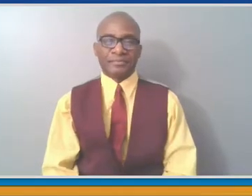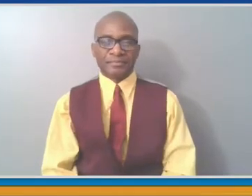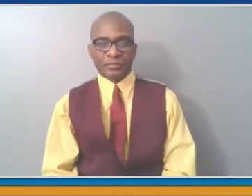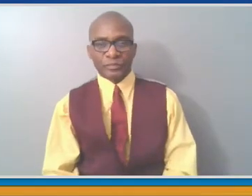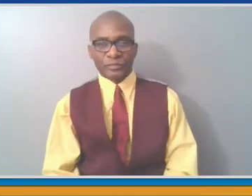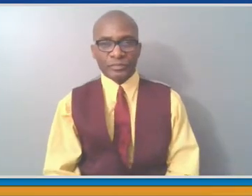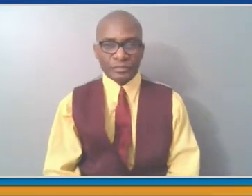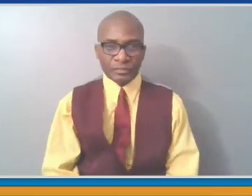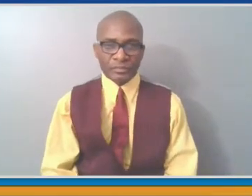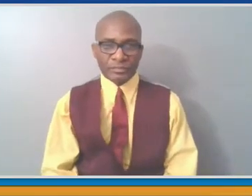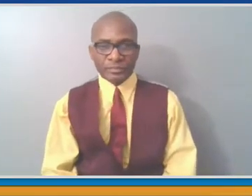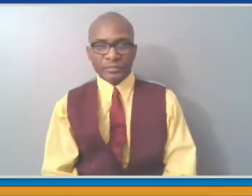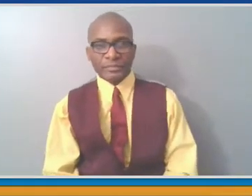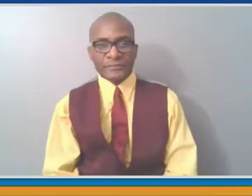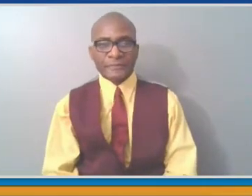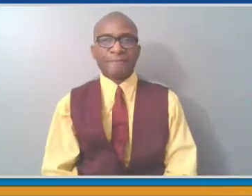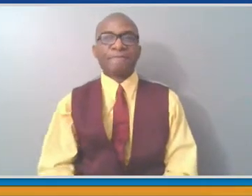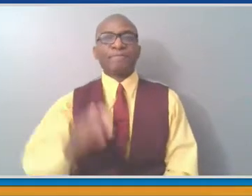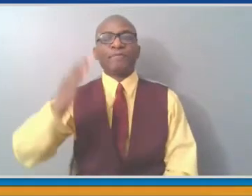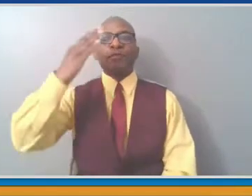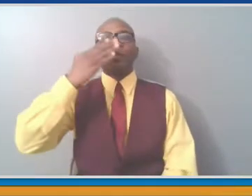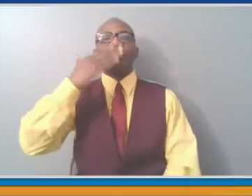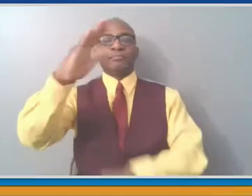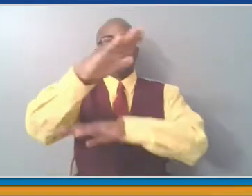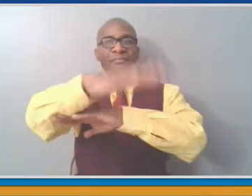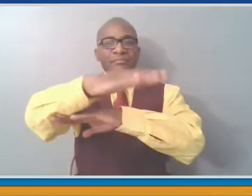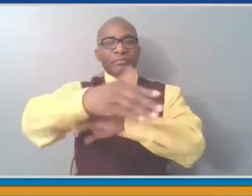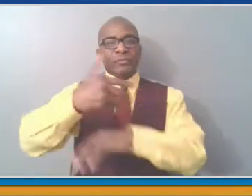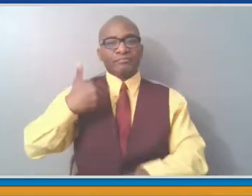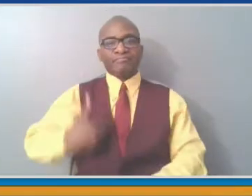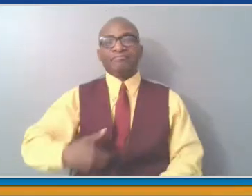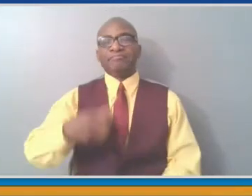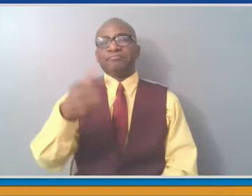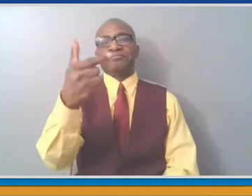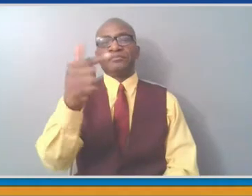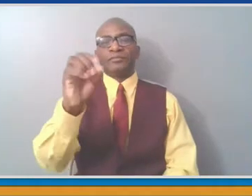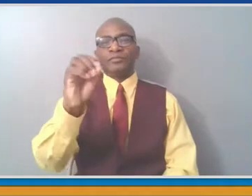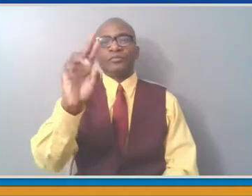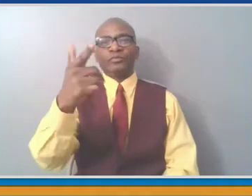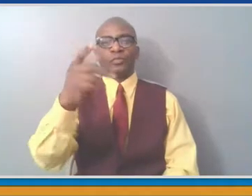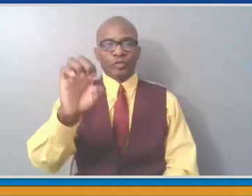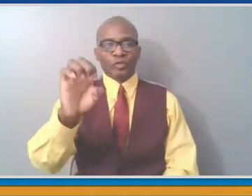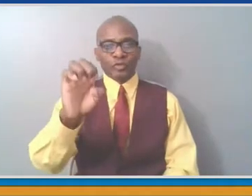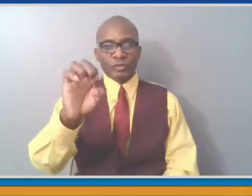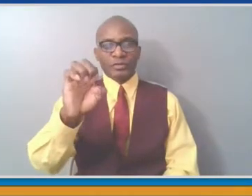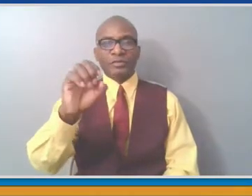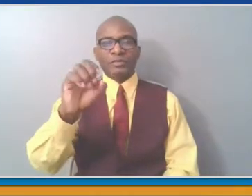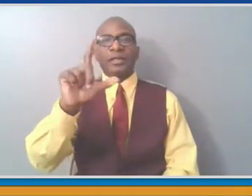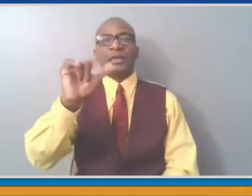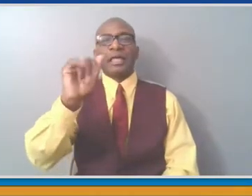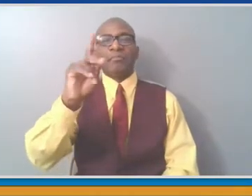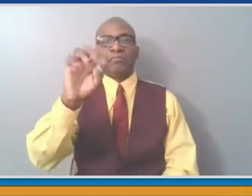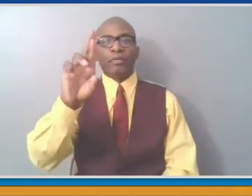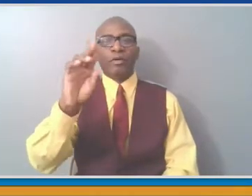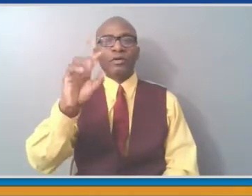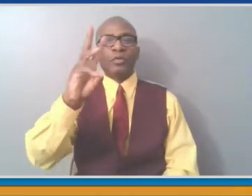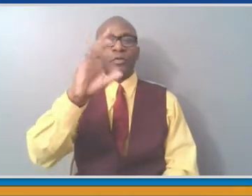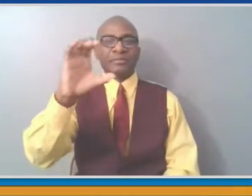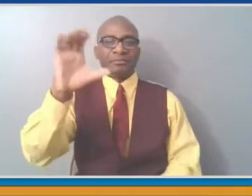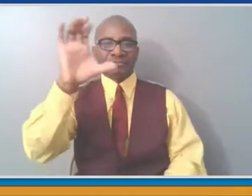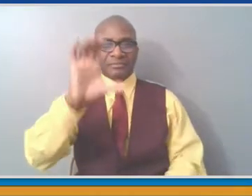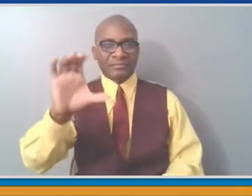Good afternoon. I'm George Latimer, Westchester County Executive, and I'm here with Deputy County Executive Ken Jenkins as we give you the first of our two